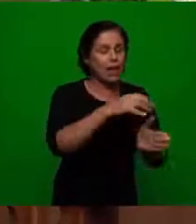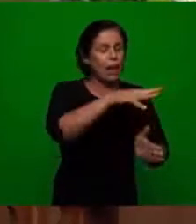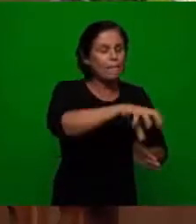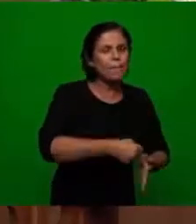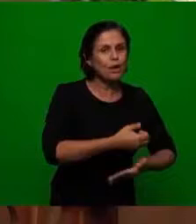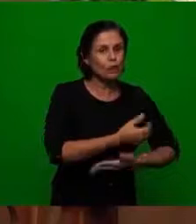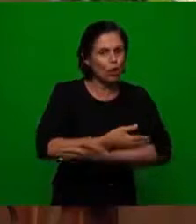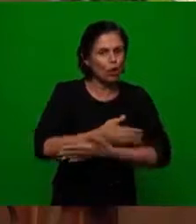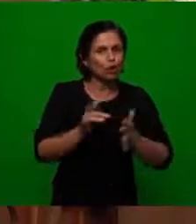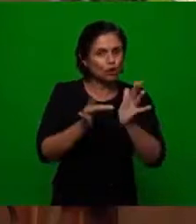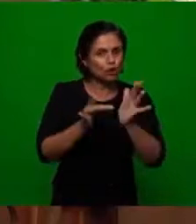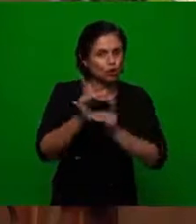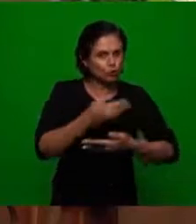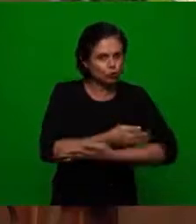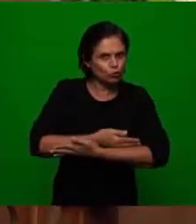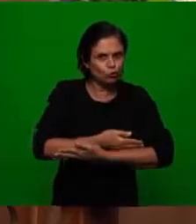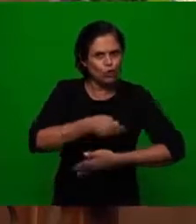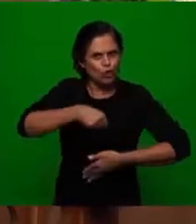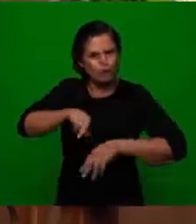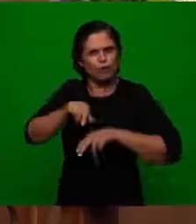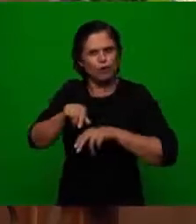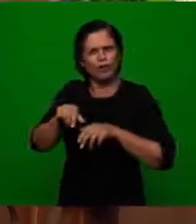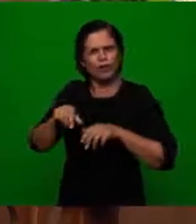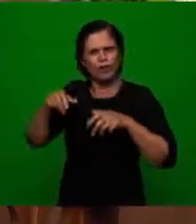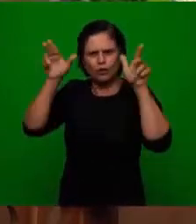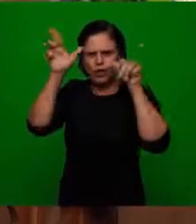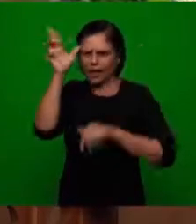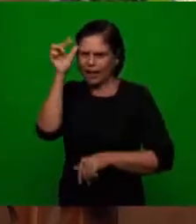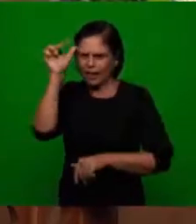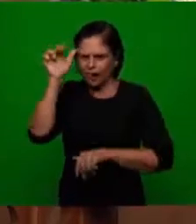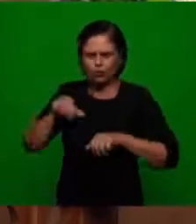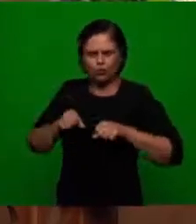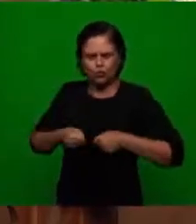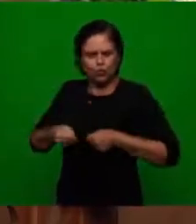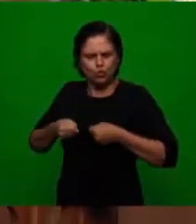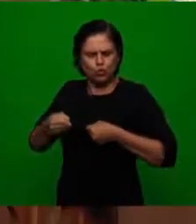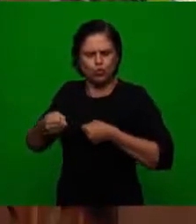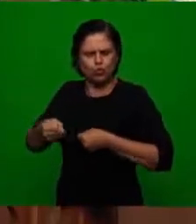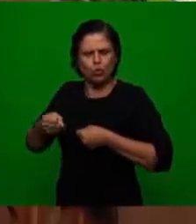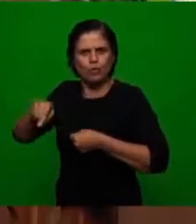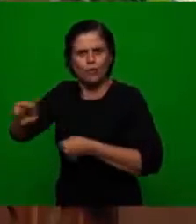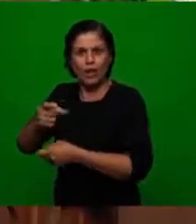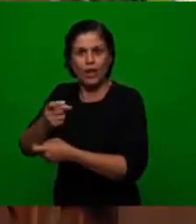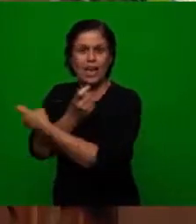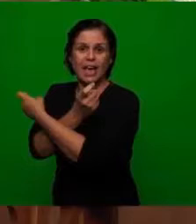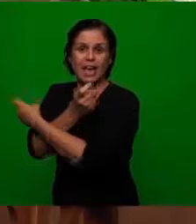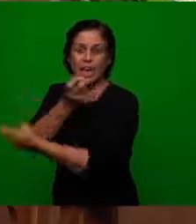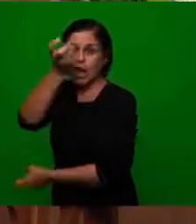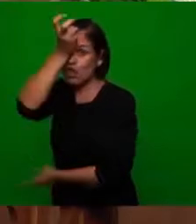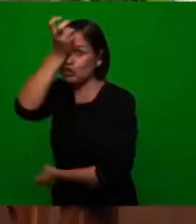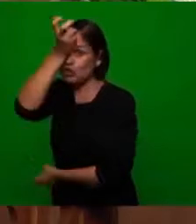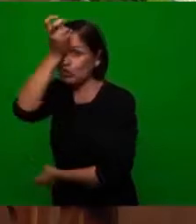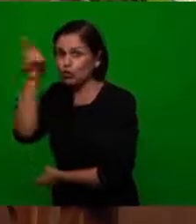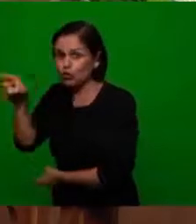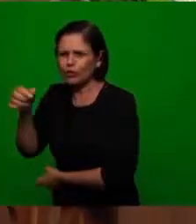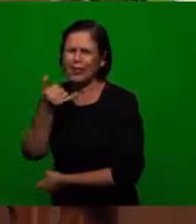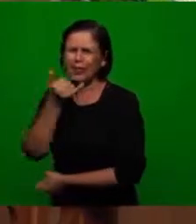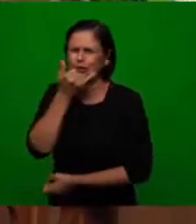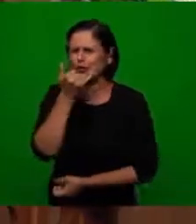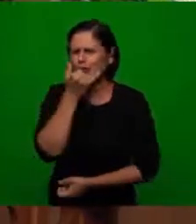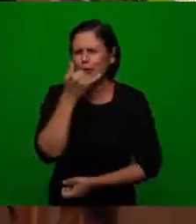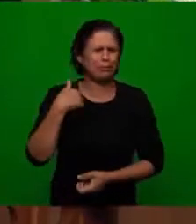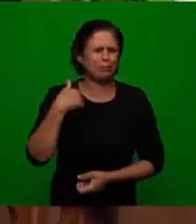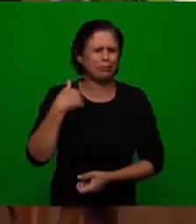taking Jesus to Egypt to hide from Herod. Sorry,